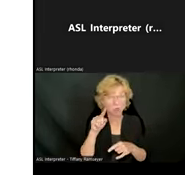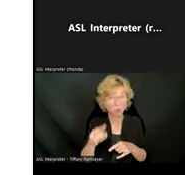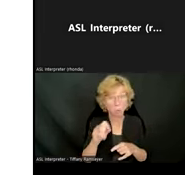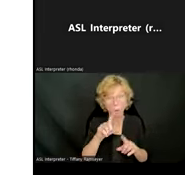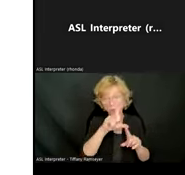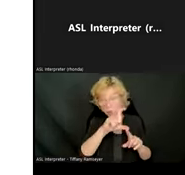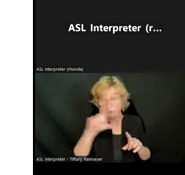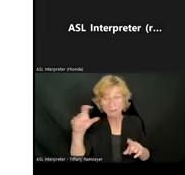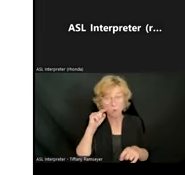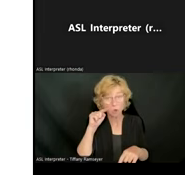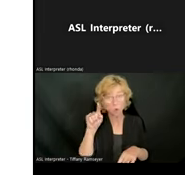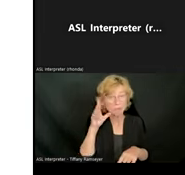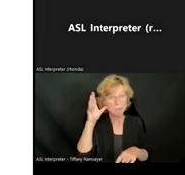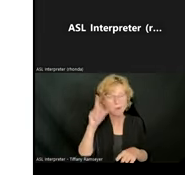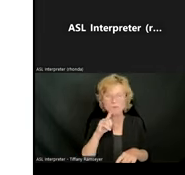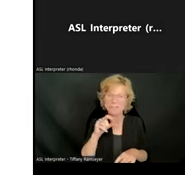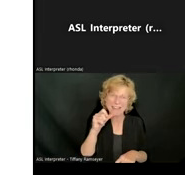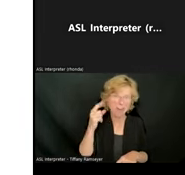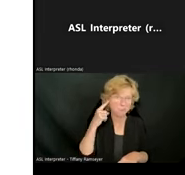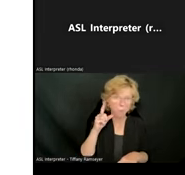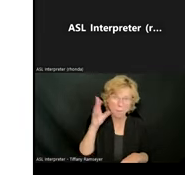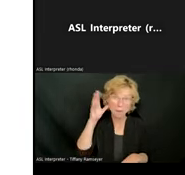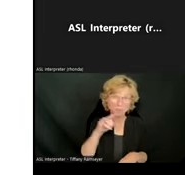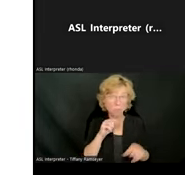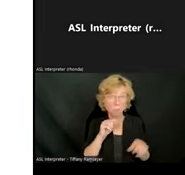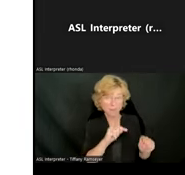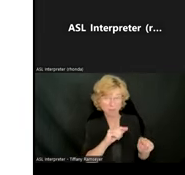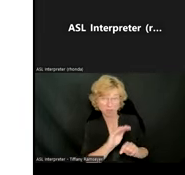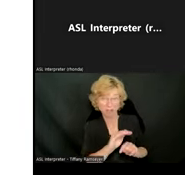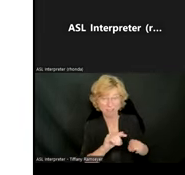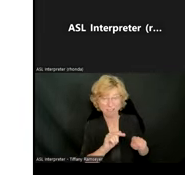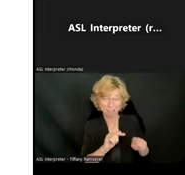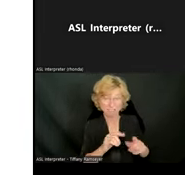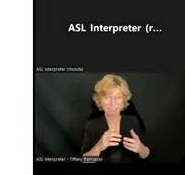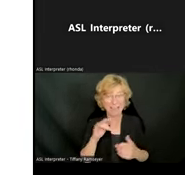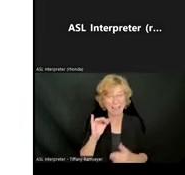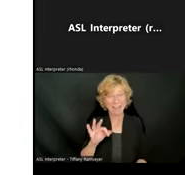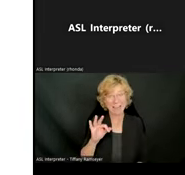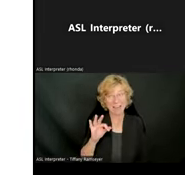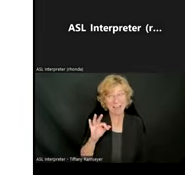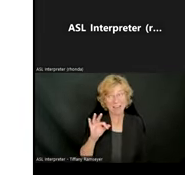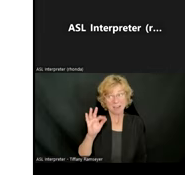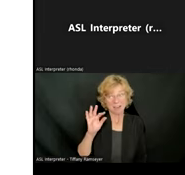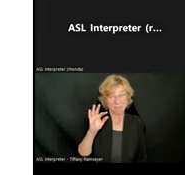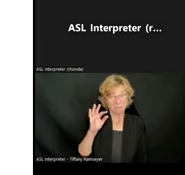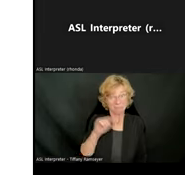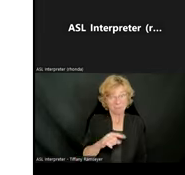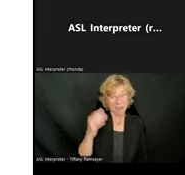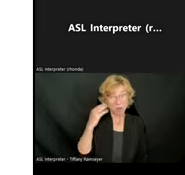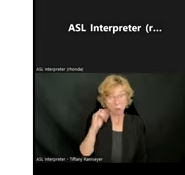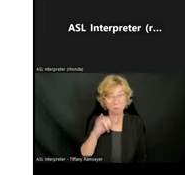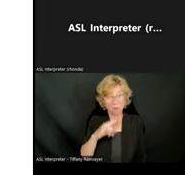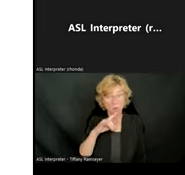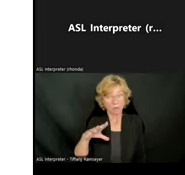because again, it's not for the parent, it's for the child. And so, if they know that you're okay with a slowdown or a